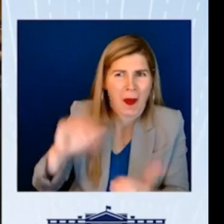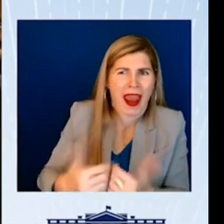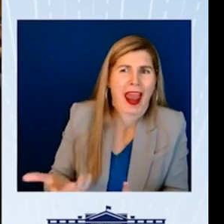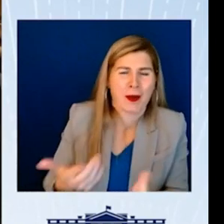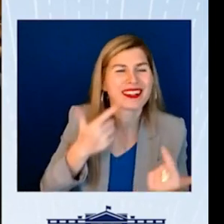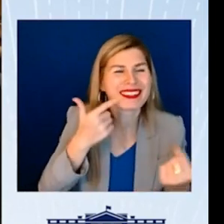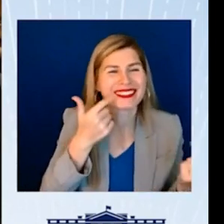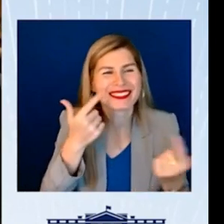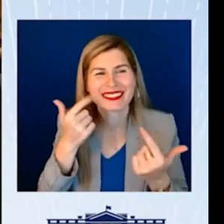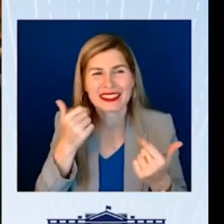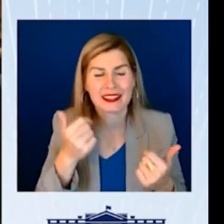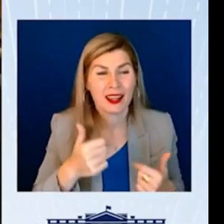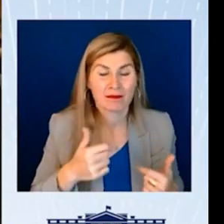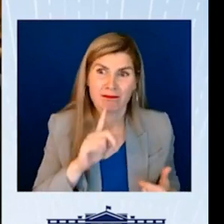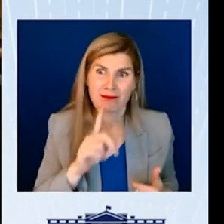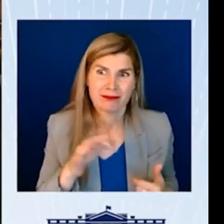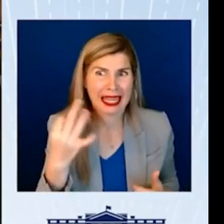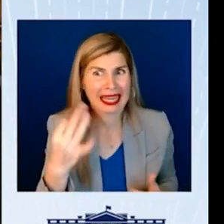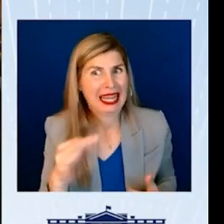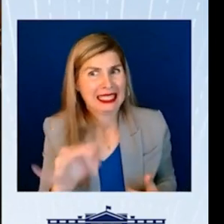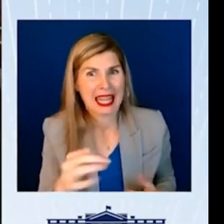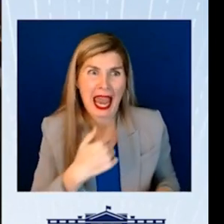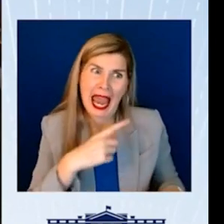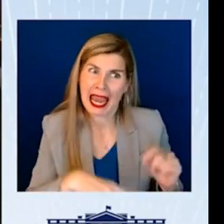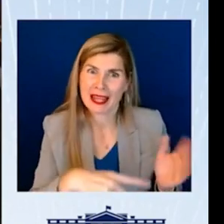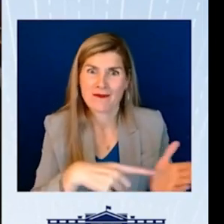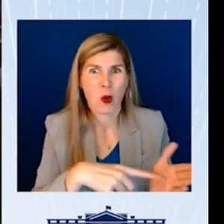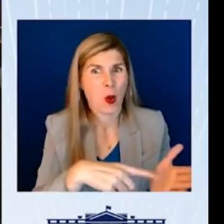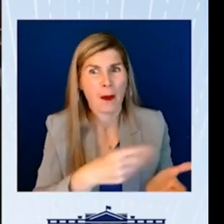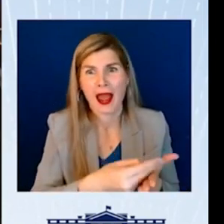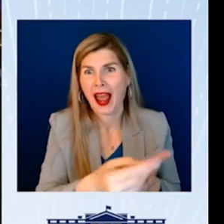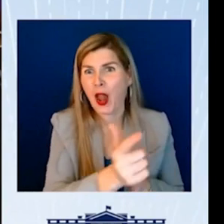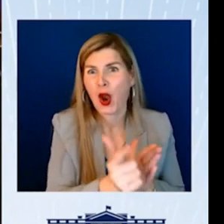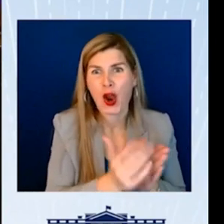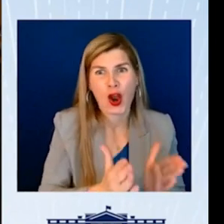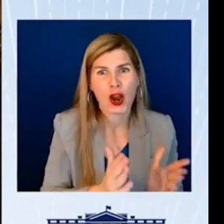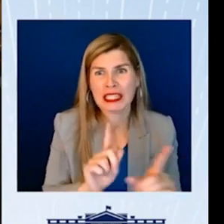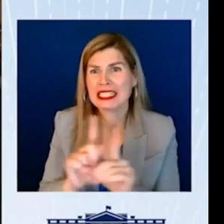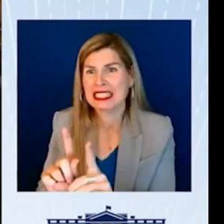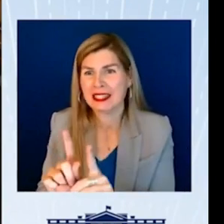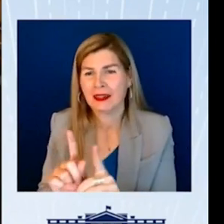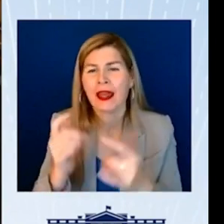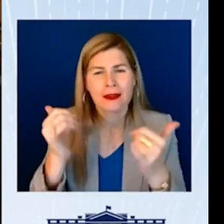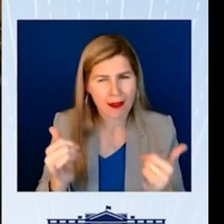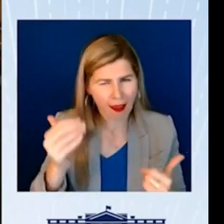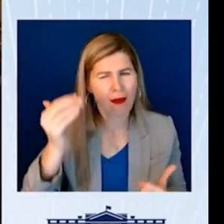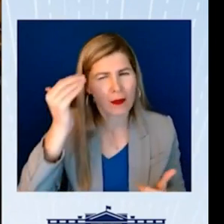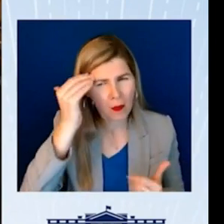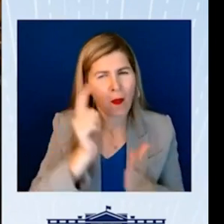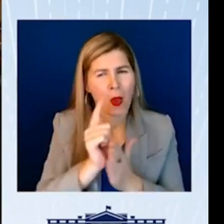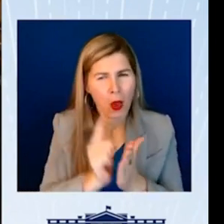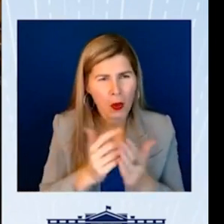I was 19. I couldn't afford a lawyer. Now I know there are non-profit legal centers,